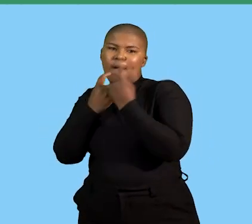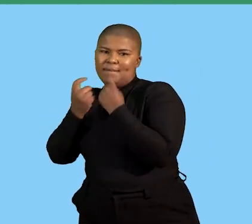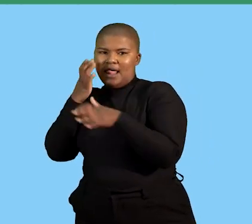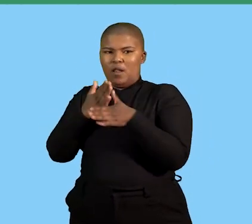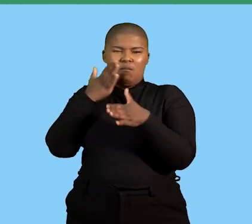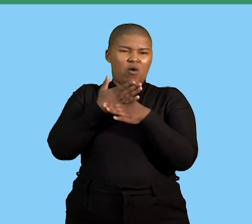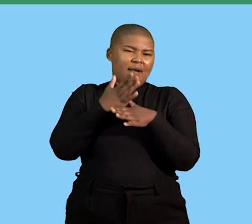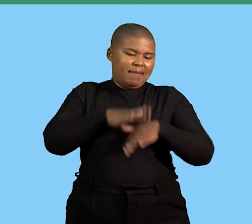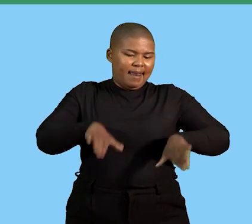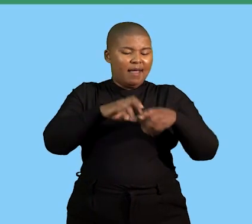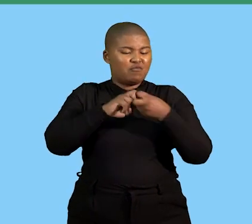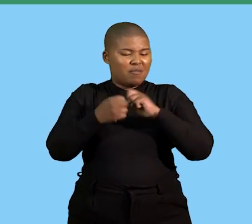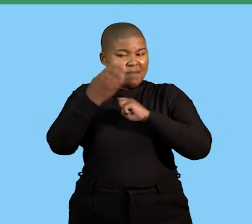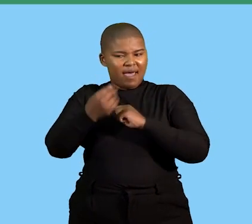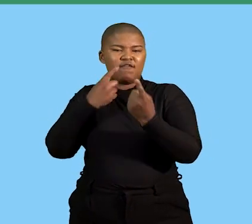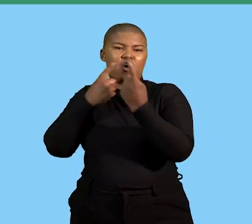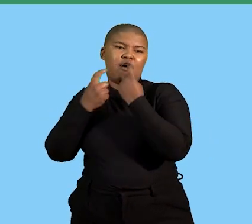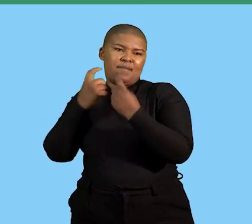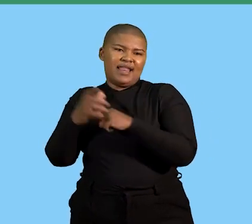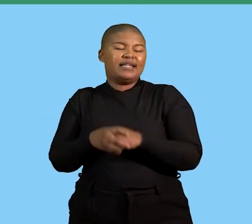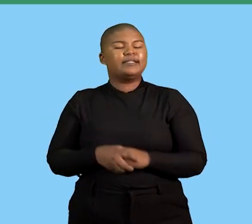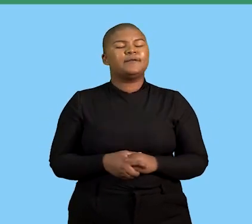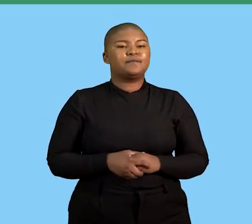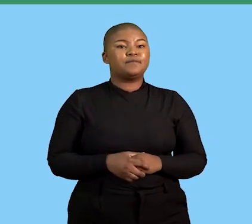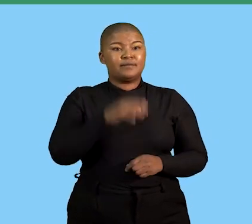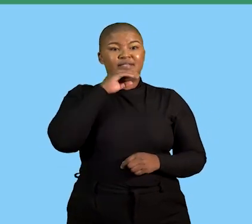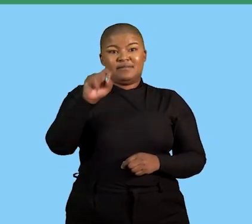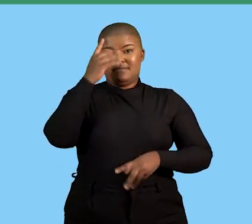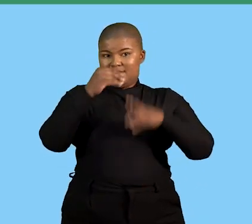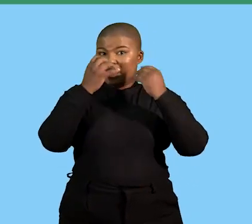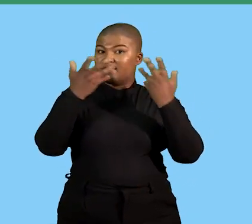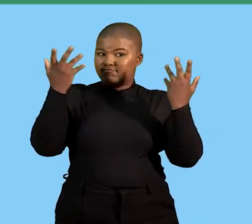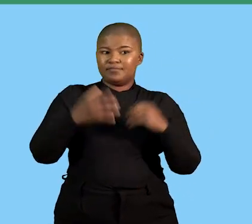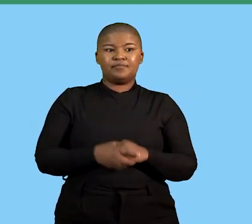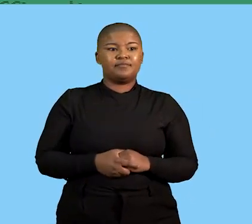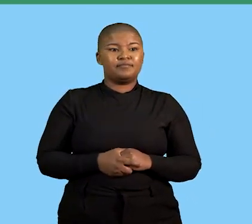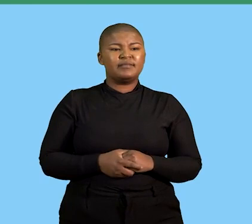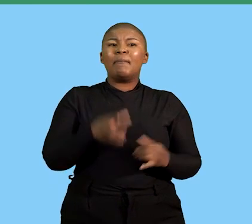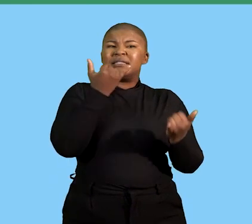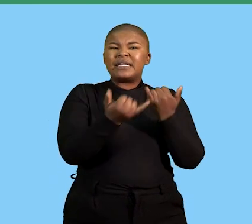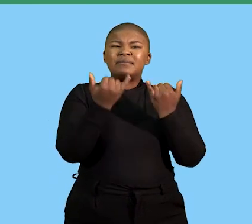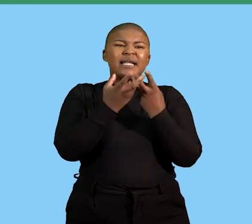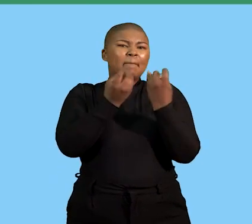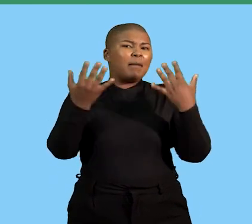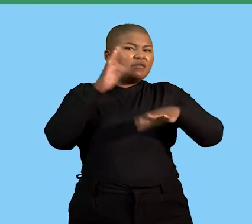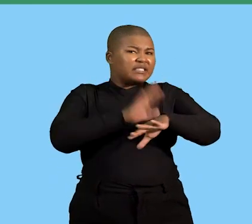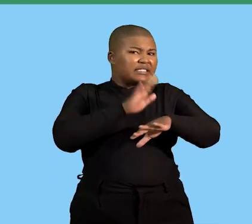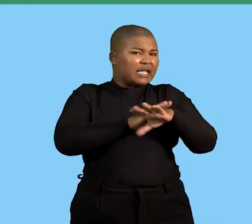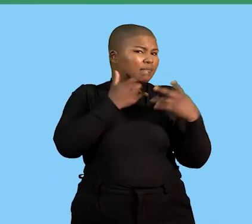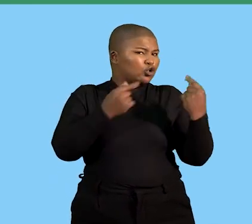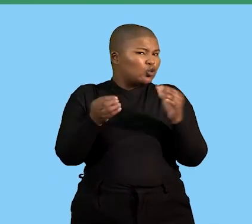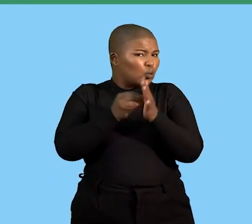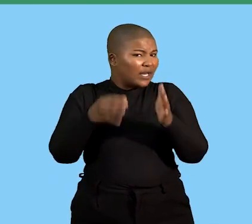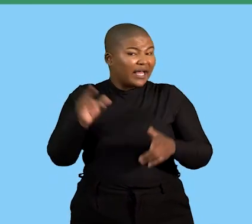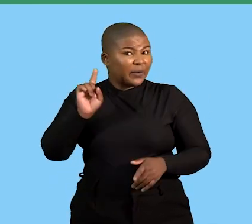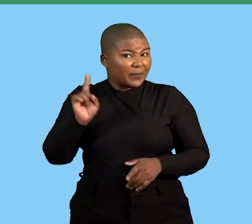problem or a complaint in the workplace that was basically the core part of our lesson then common errors that are normally done